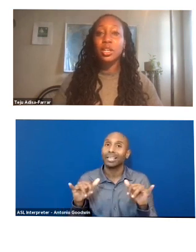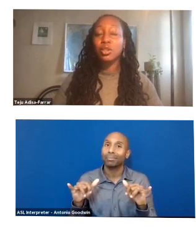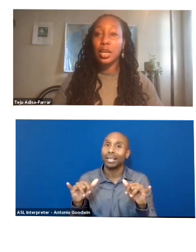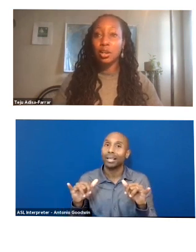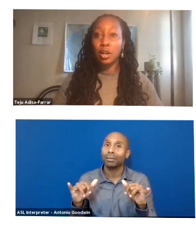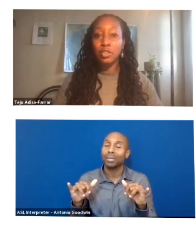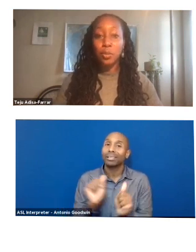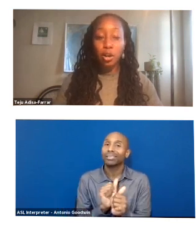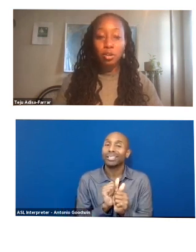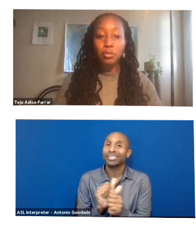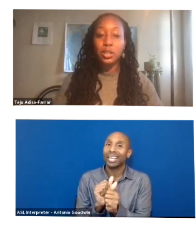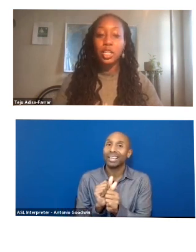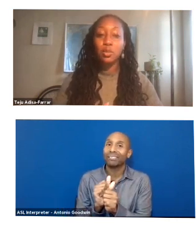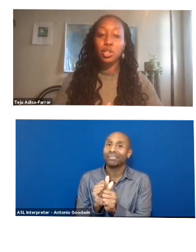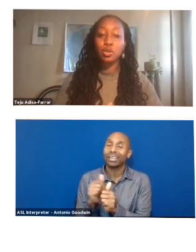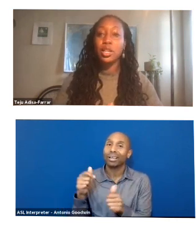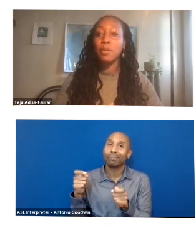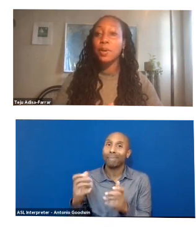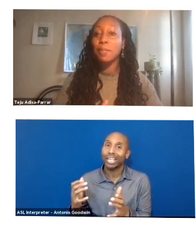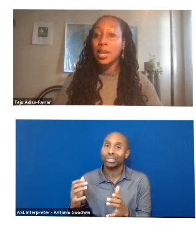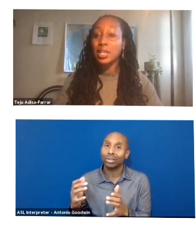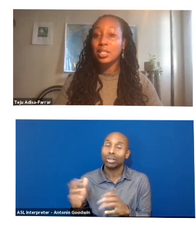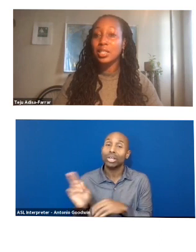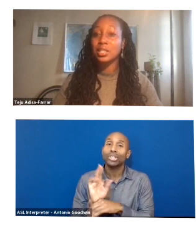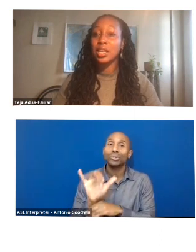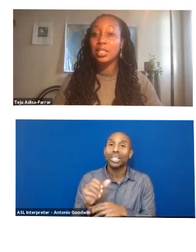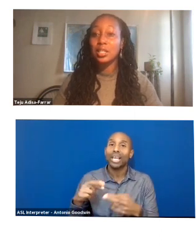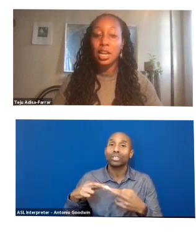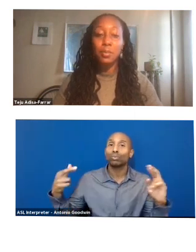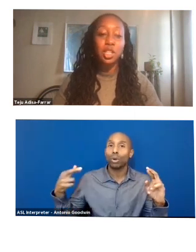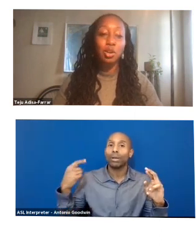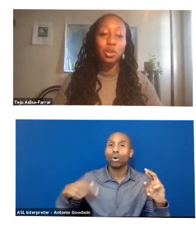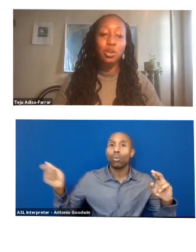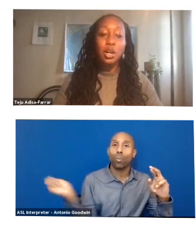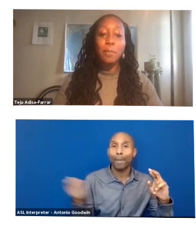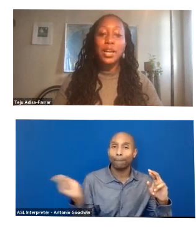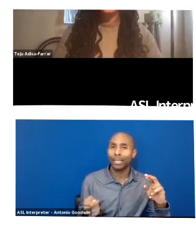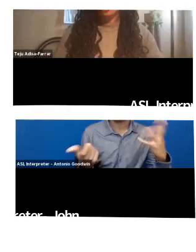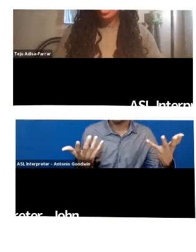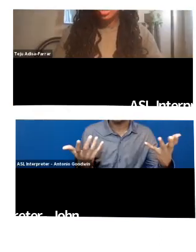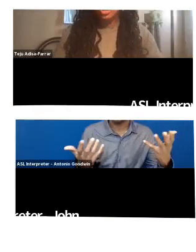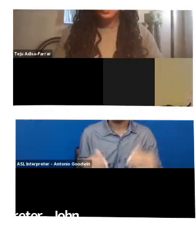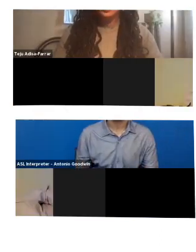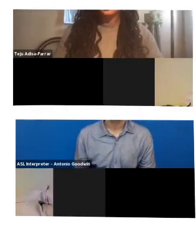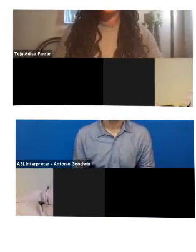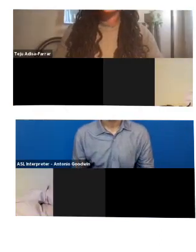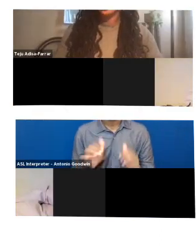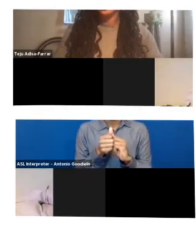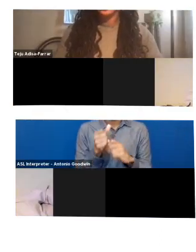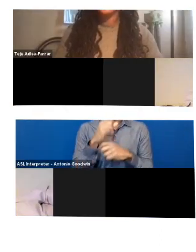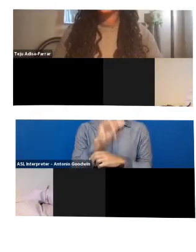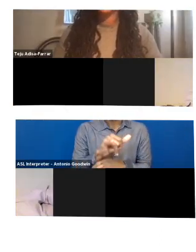So the inner layer of the bark from the lace bark tree can be made into this lace-like material by soaking it,